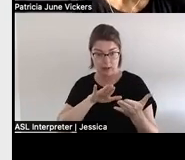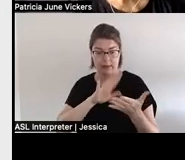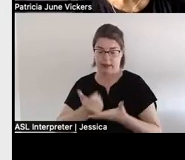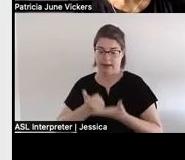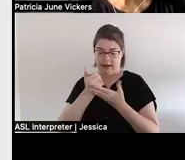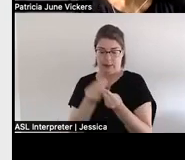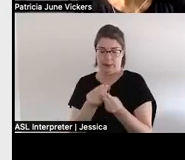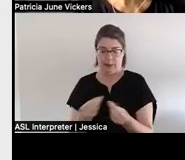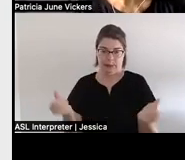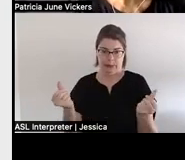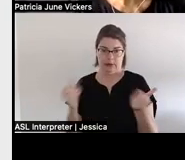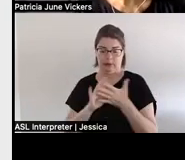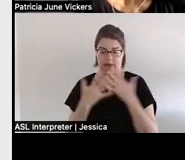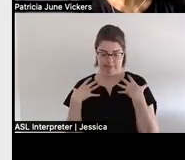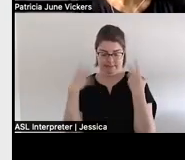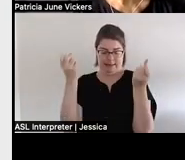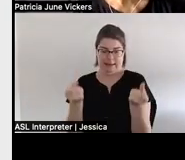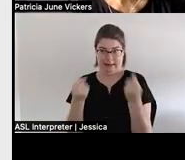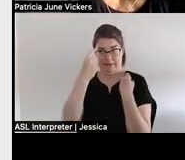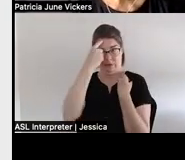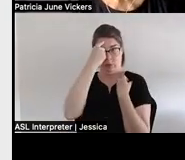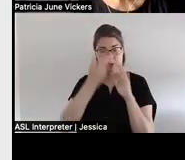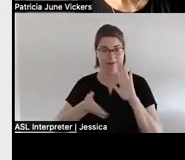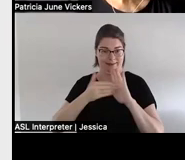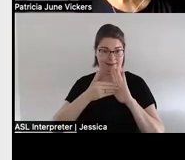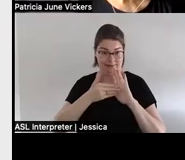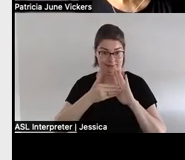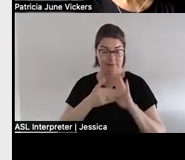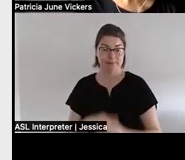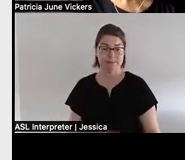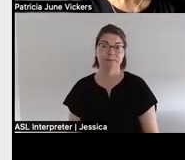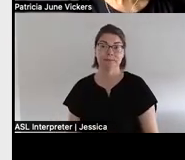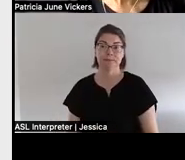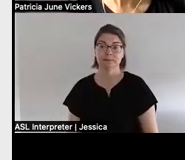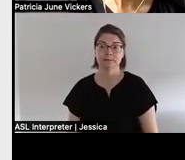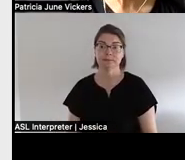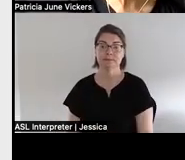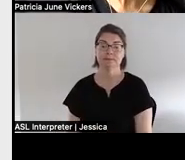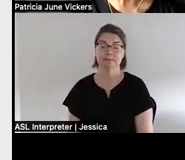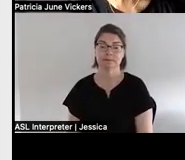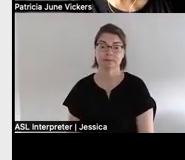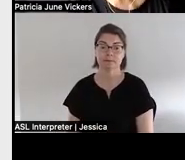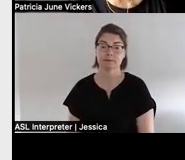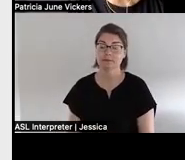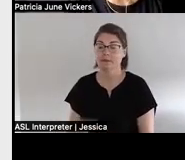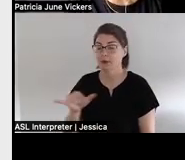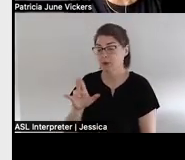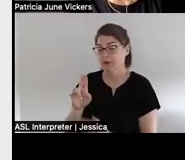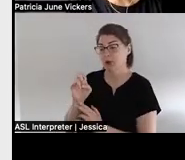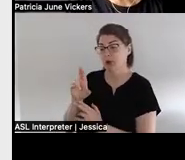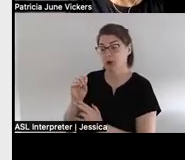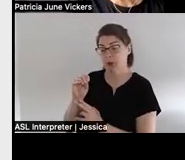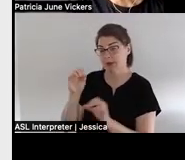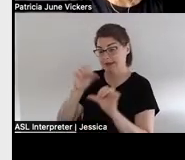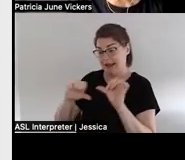help to heal the brain to and then there's of course neuroscience neural